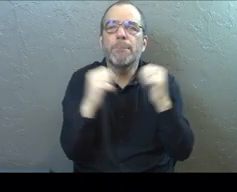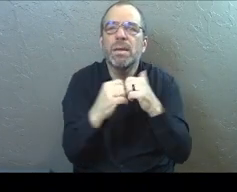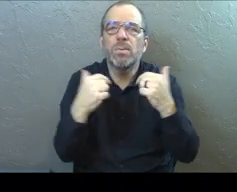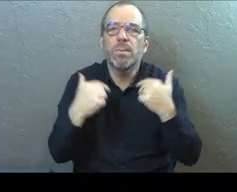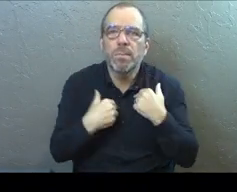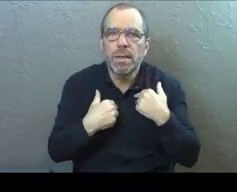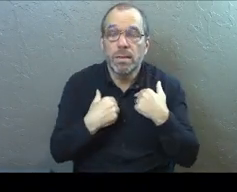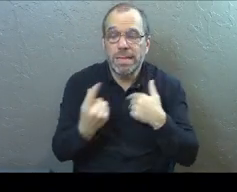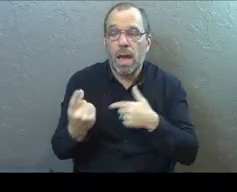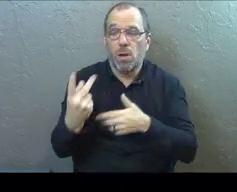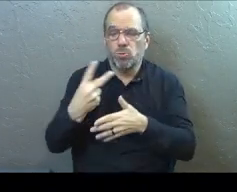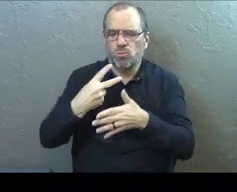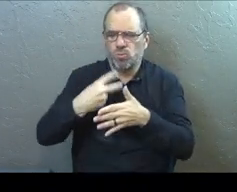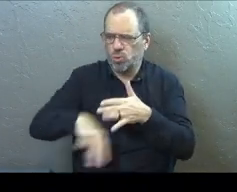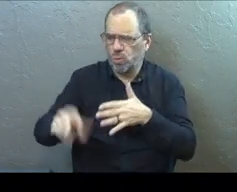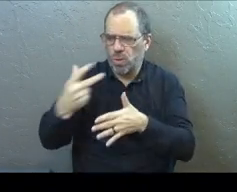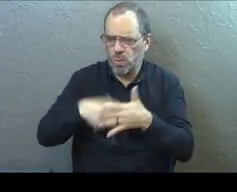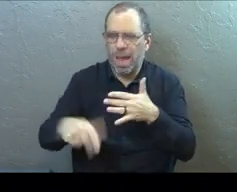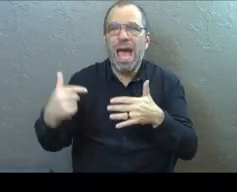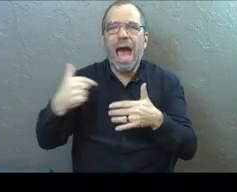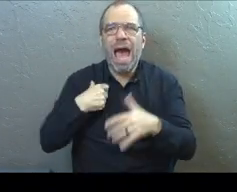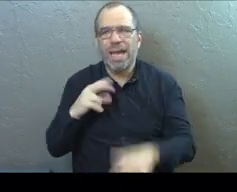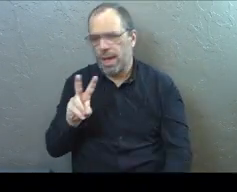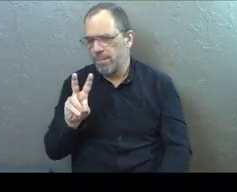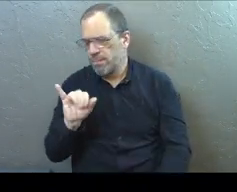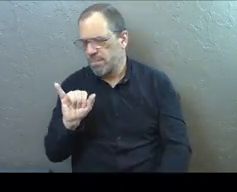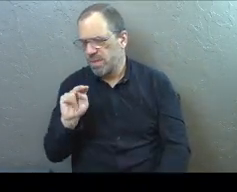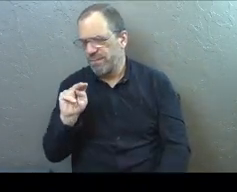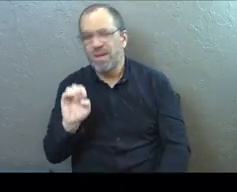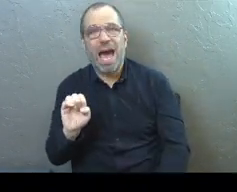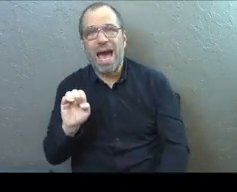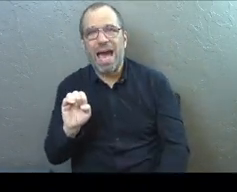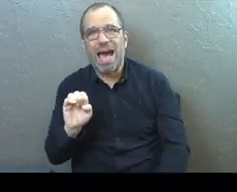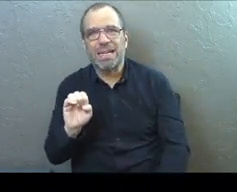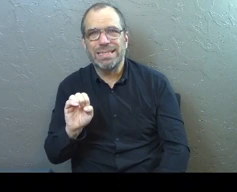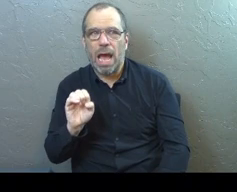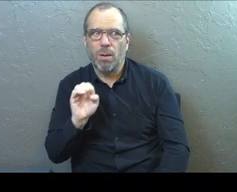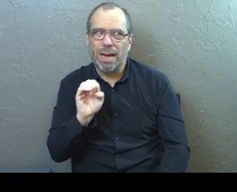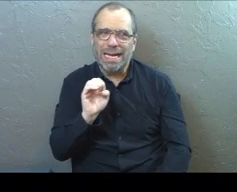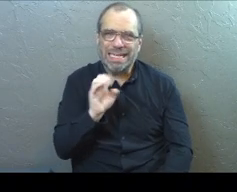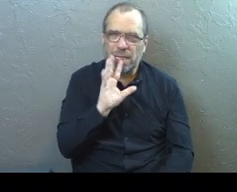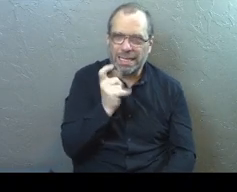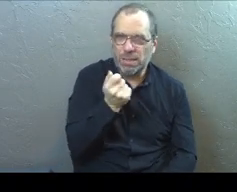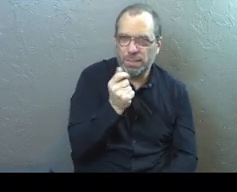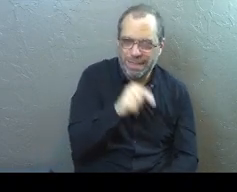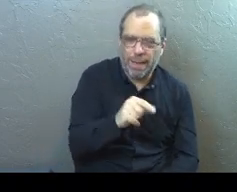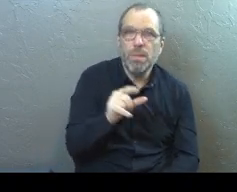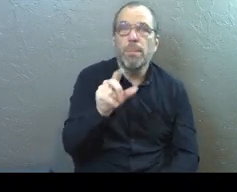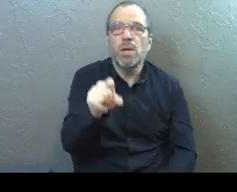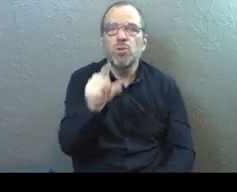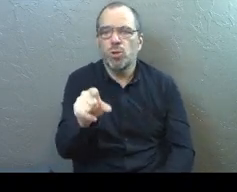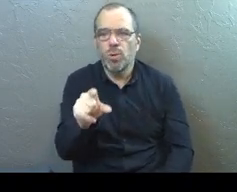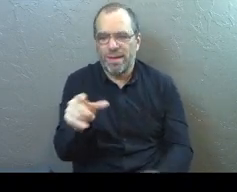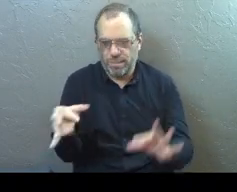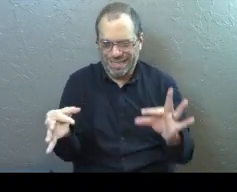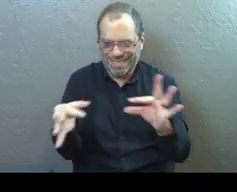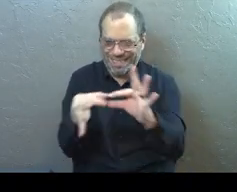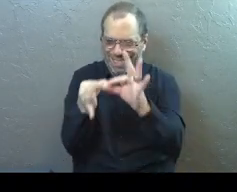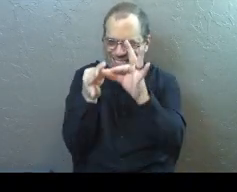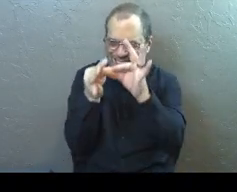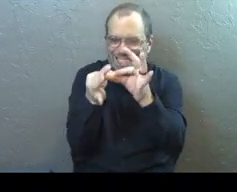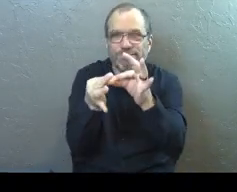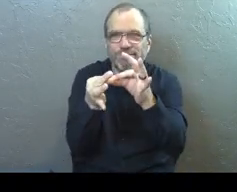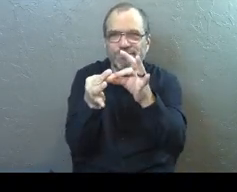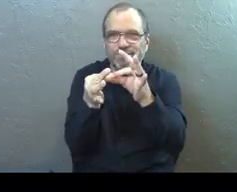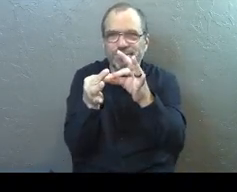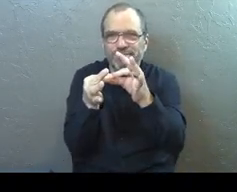In a few weeks, we're going to talk about where Jesus says, I am the vine. And I don't want to steal too much from that message. But what he's getting at is you've got to be connected. We've